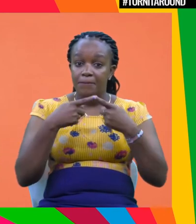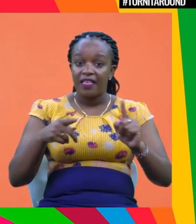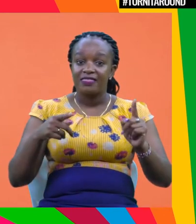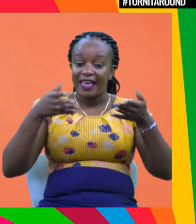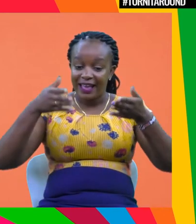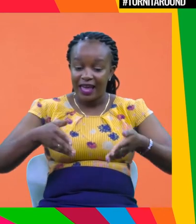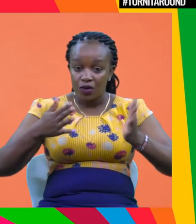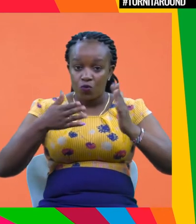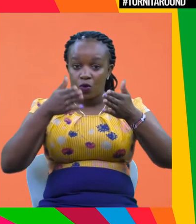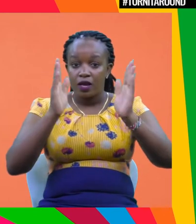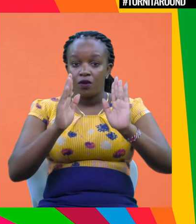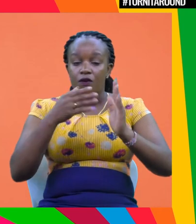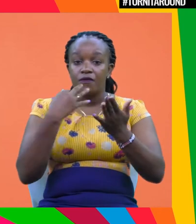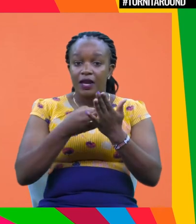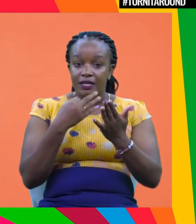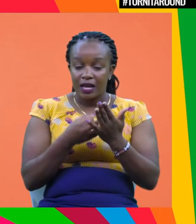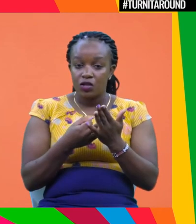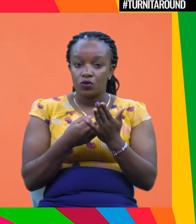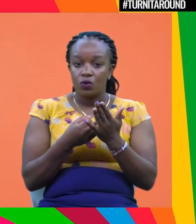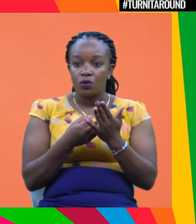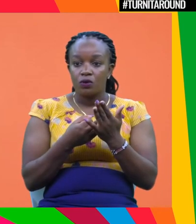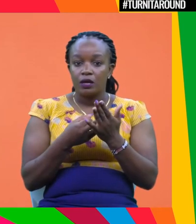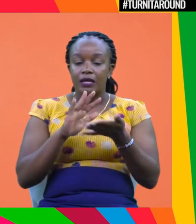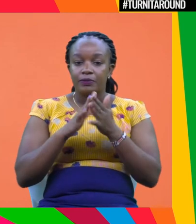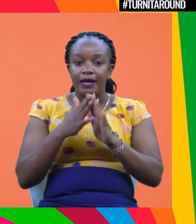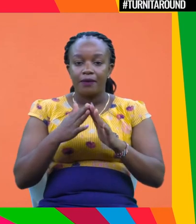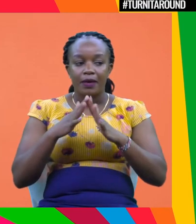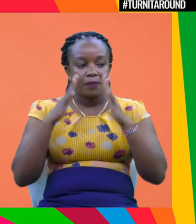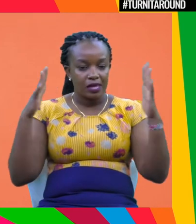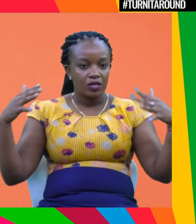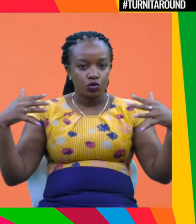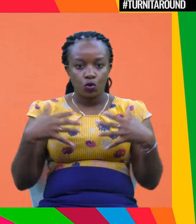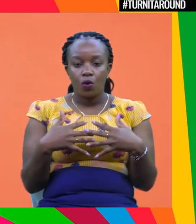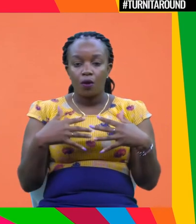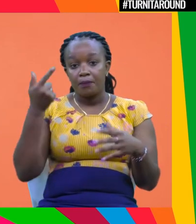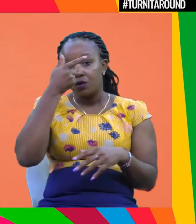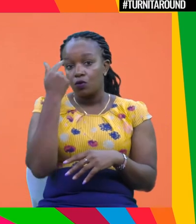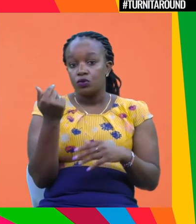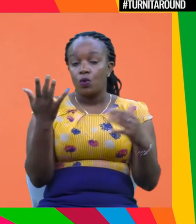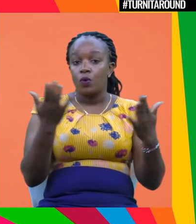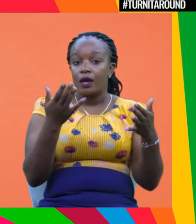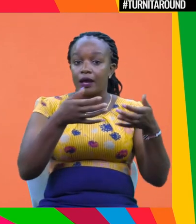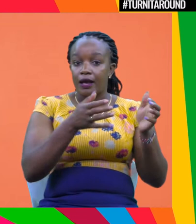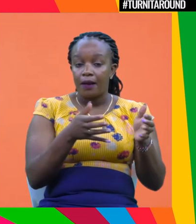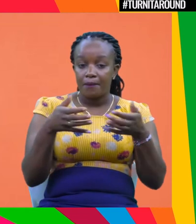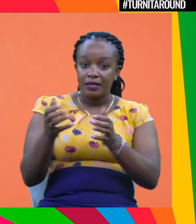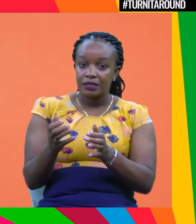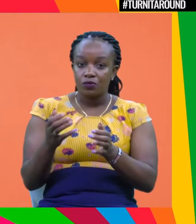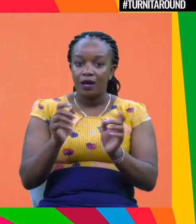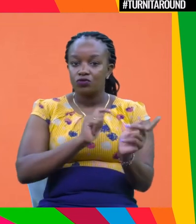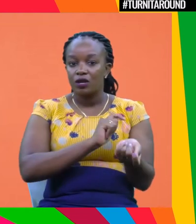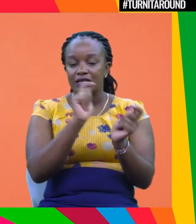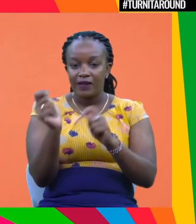the current way of financial accounting was put into place when there was a big shock during the Depression eras and where companies are asked to be more